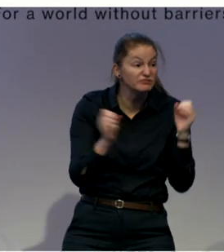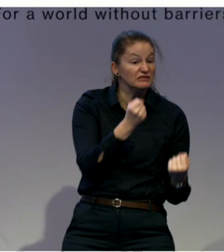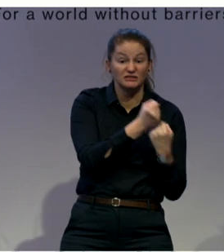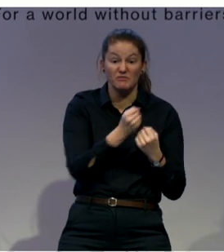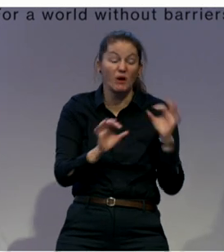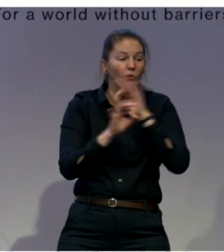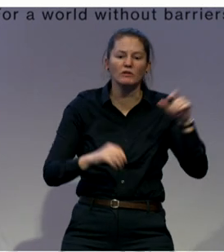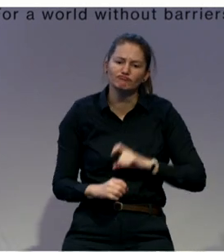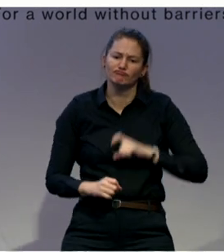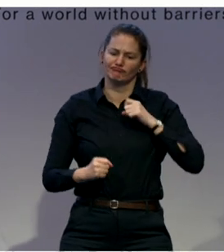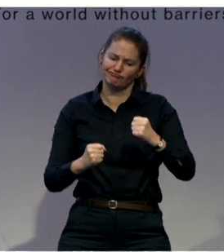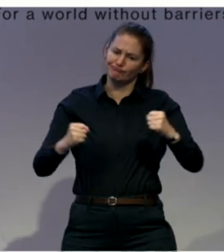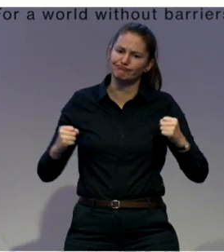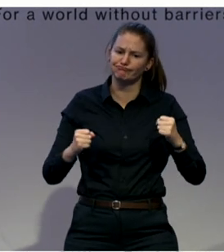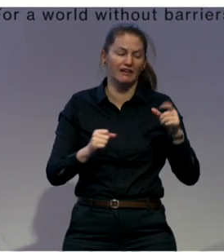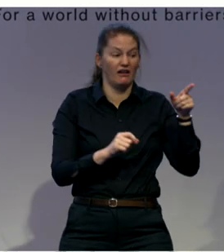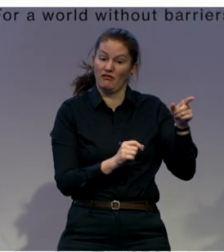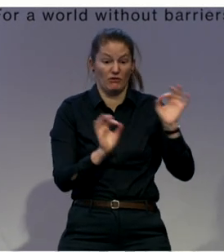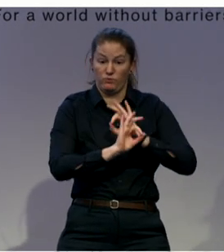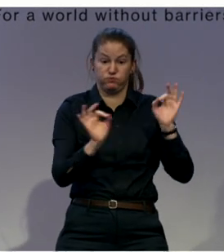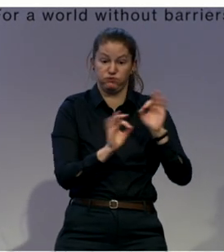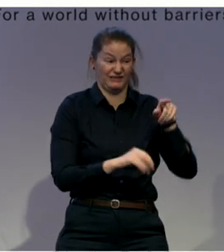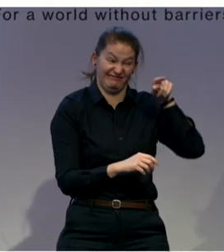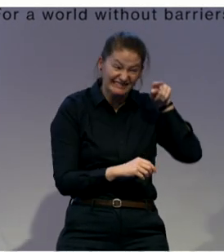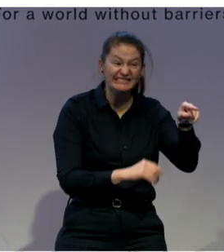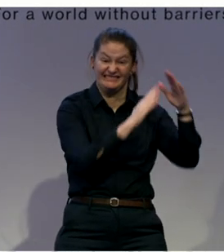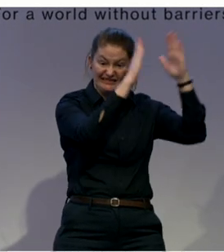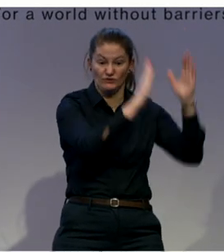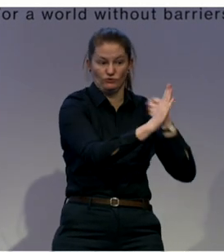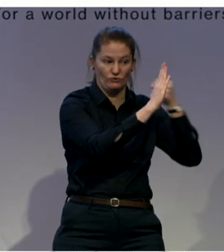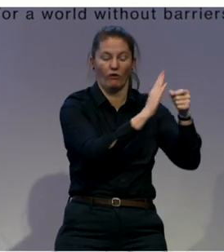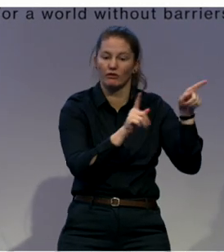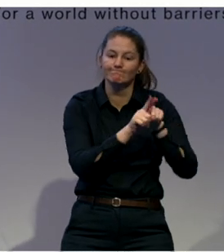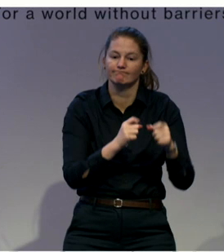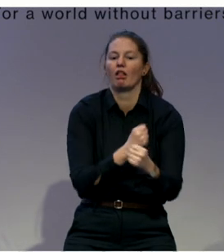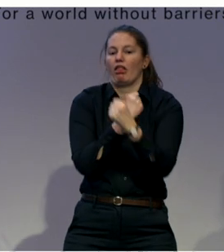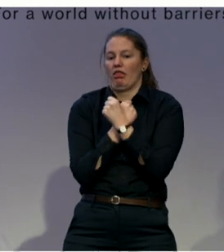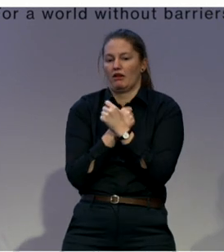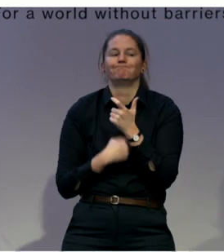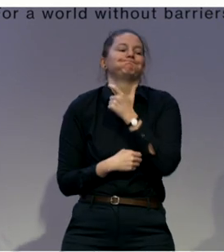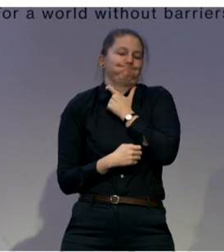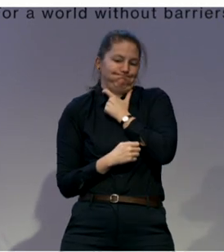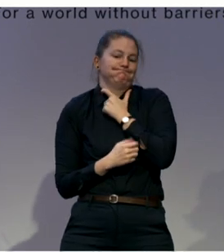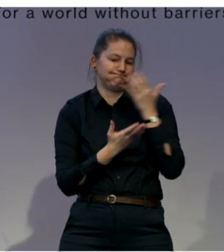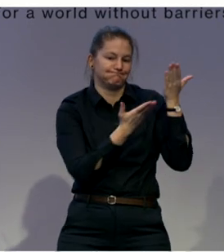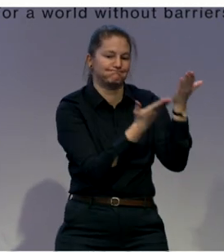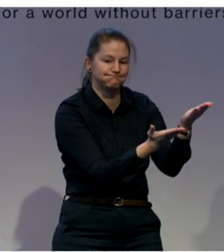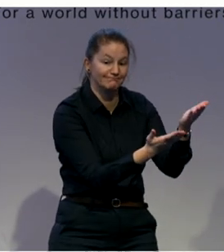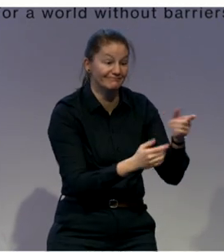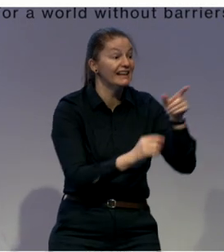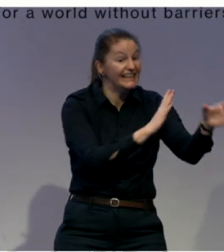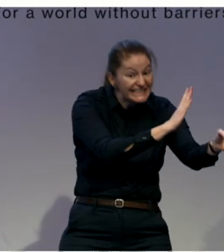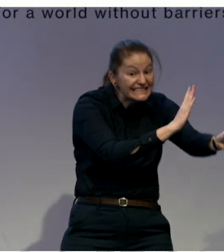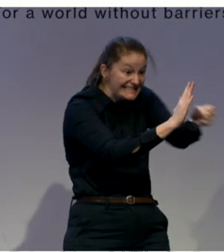so deinstitutionalization is really as simple as having the power to decide and to carry out all of these questions we all